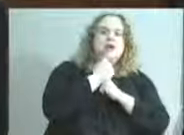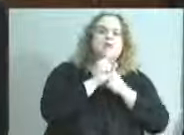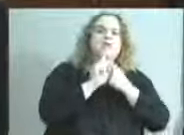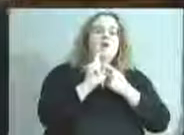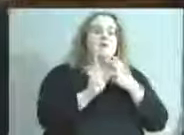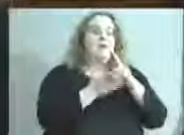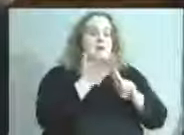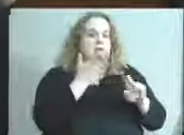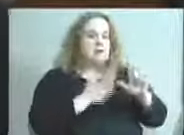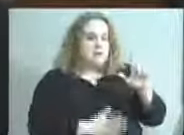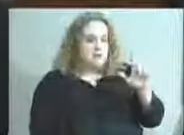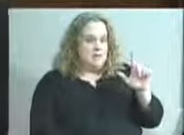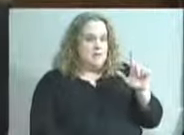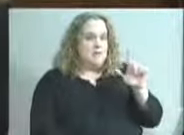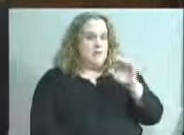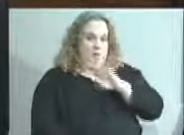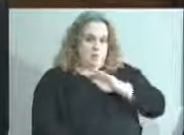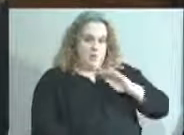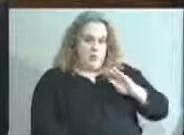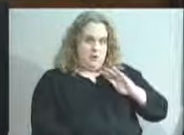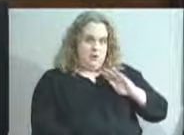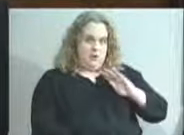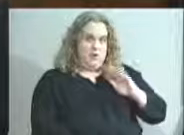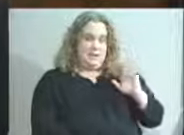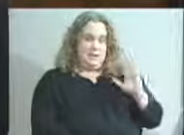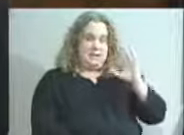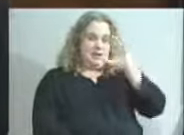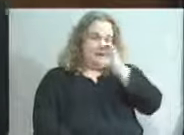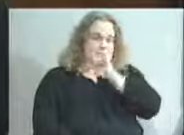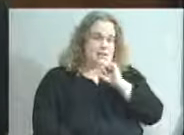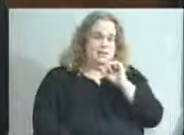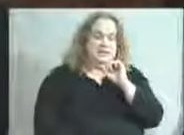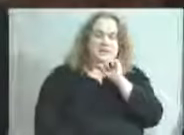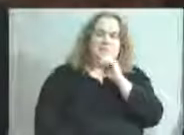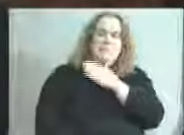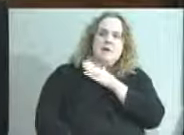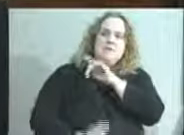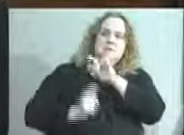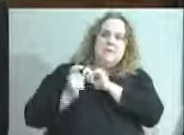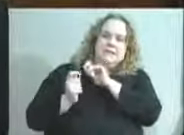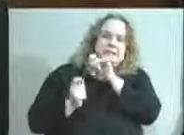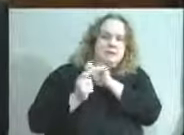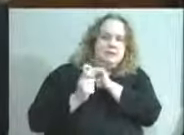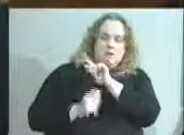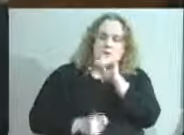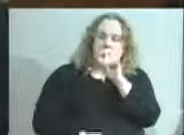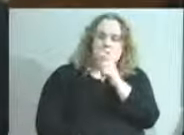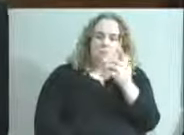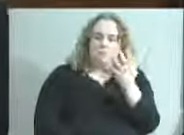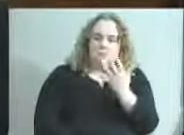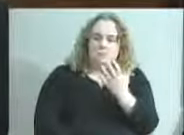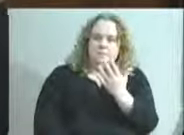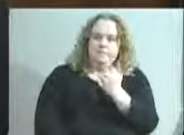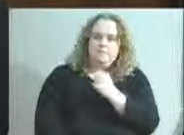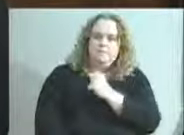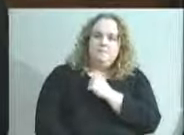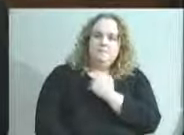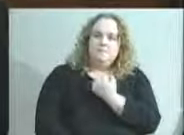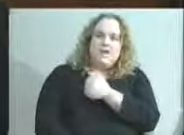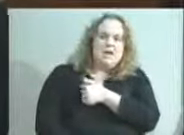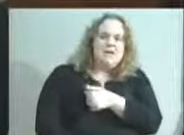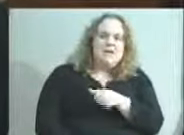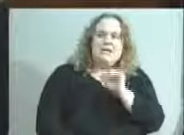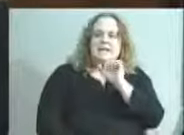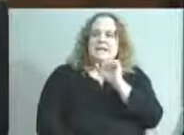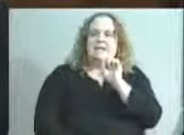Louisville board, and I guess the specific question is, is there any set